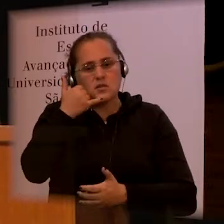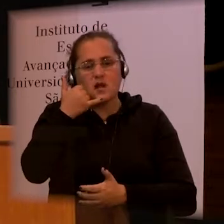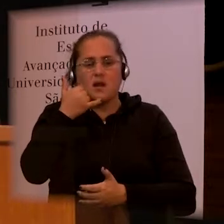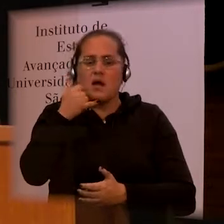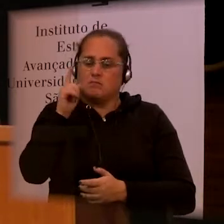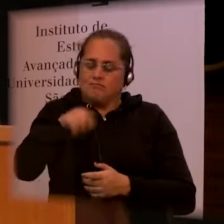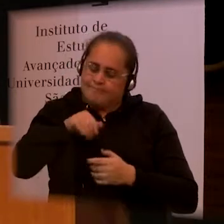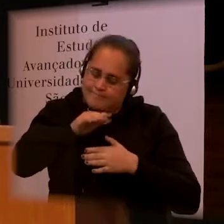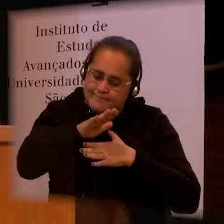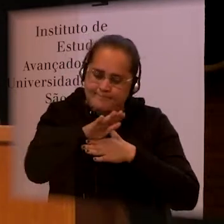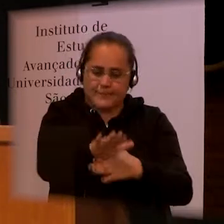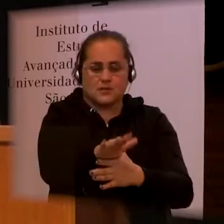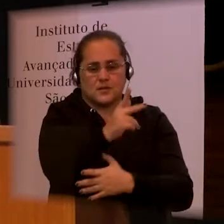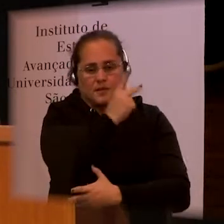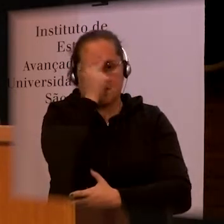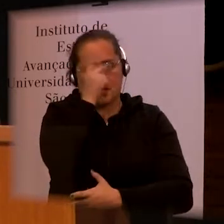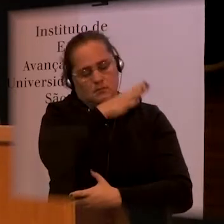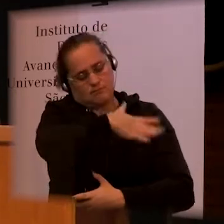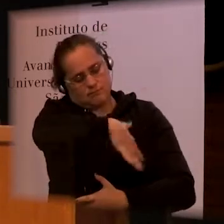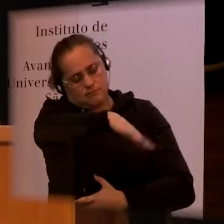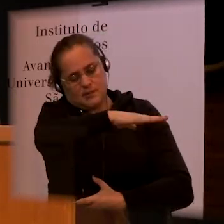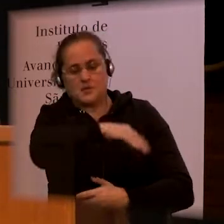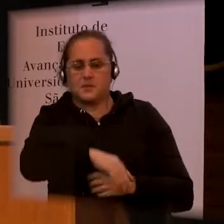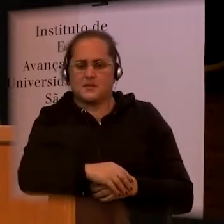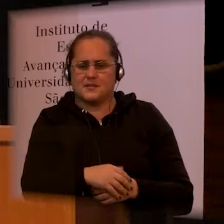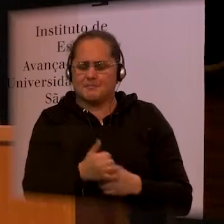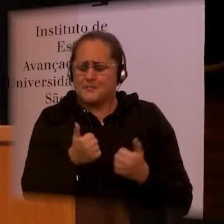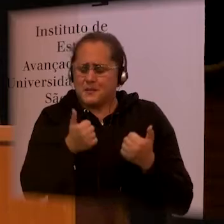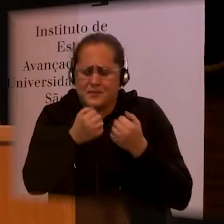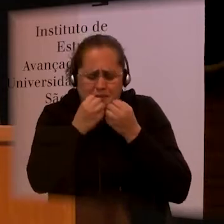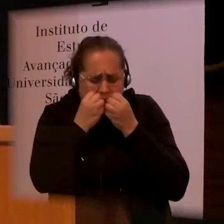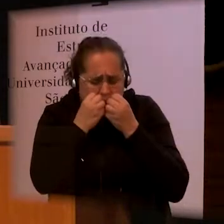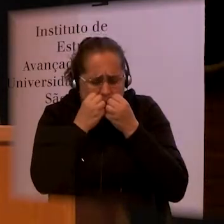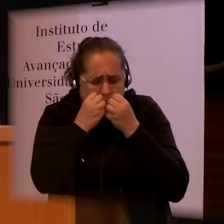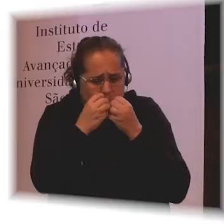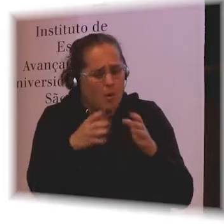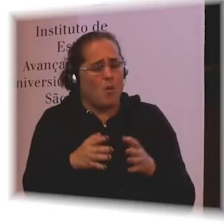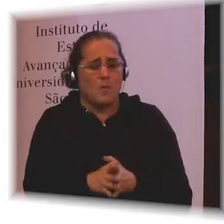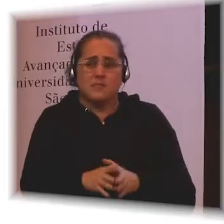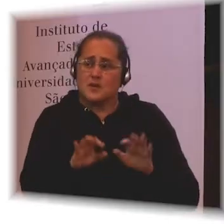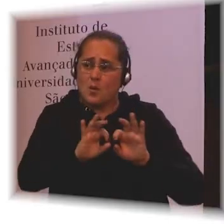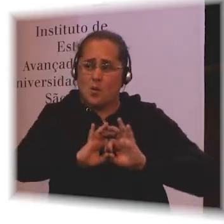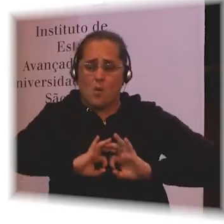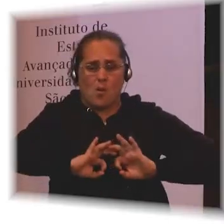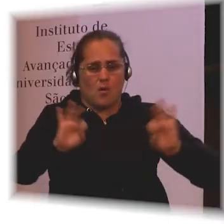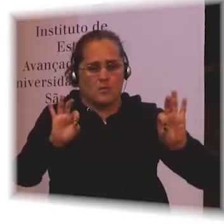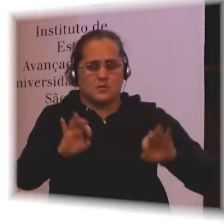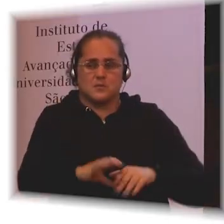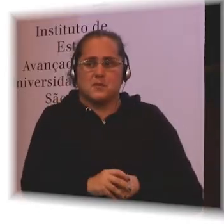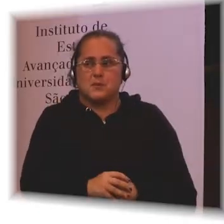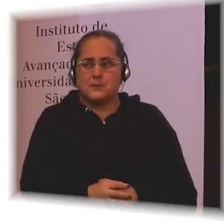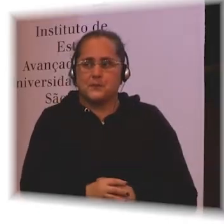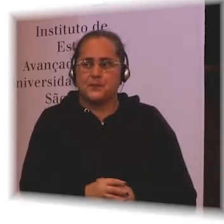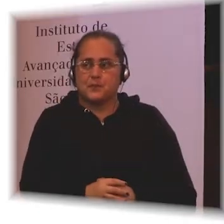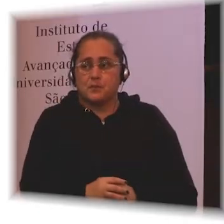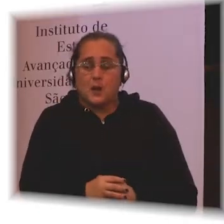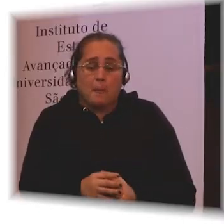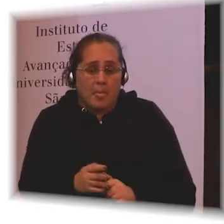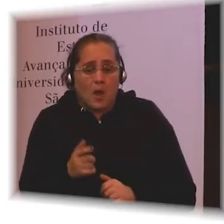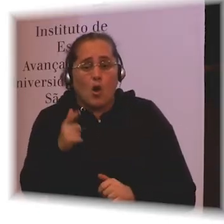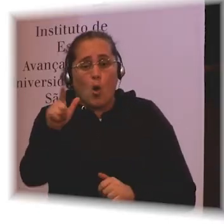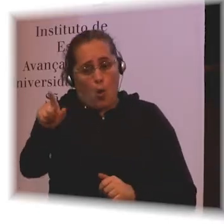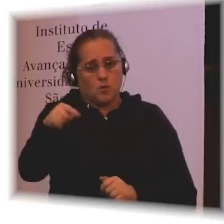And I think this is really exciting technical solutions. The other thing we've been thinking about is